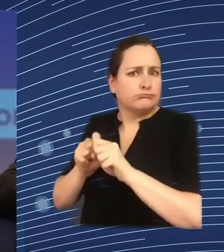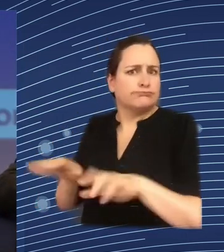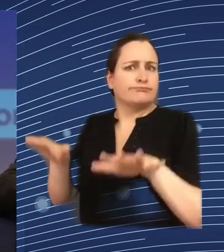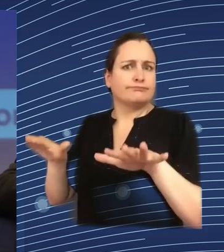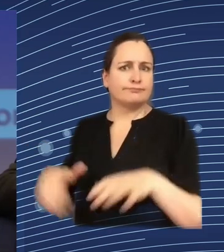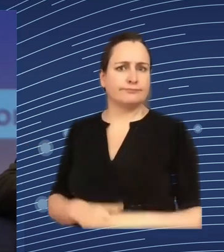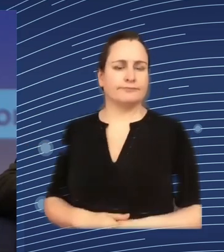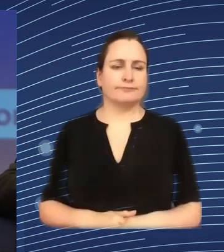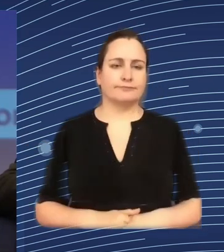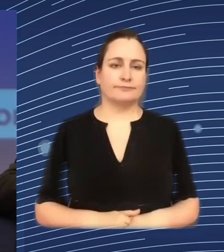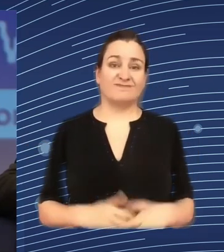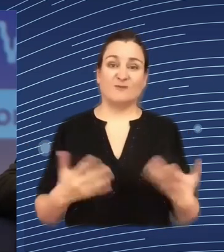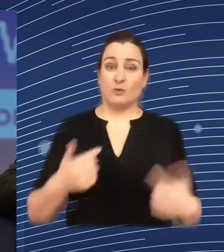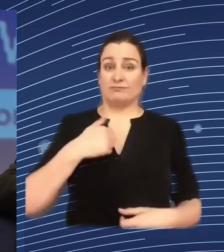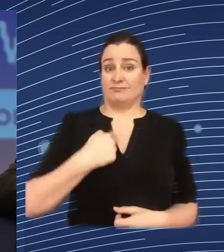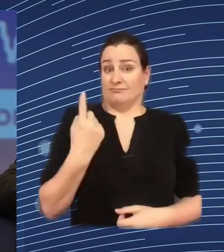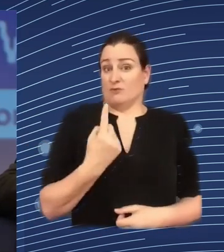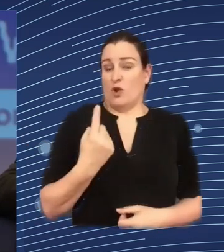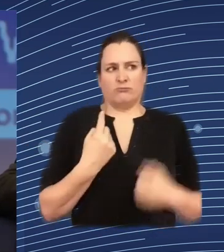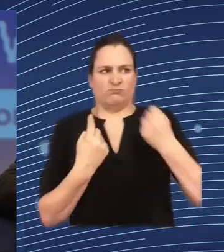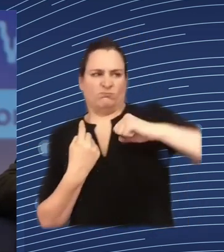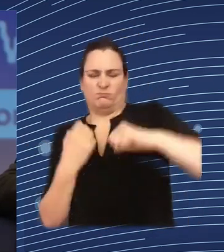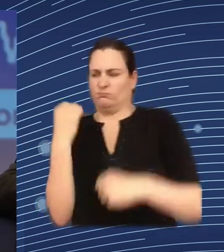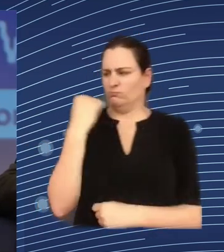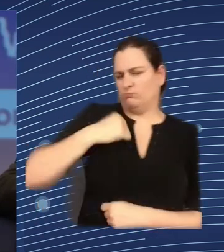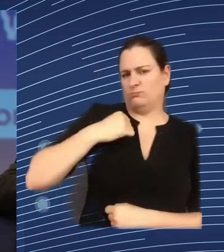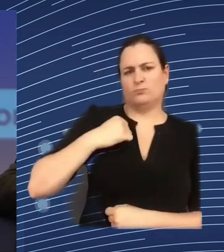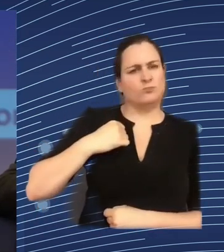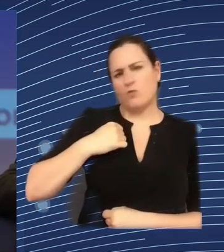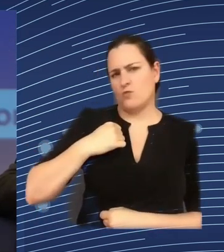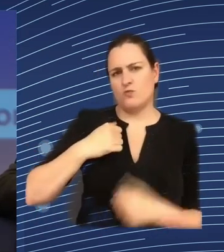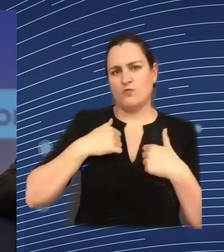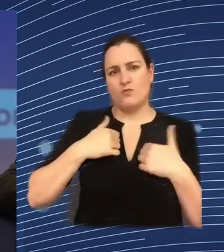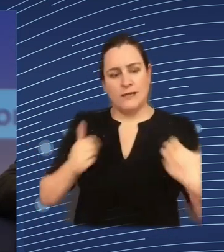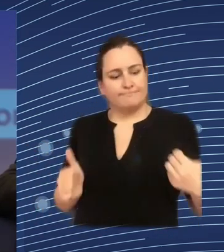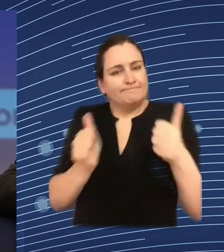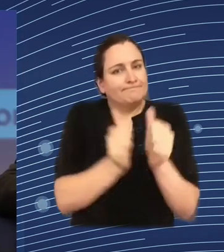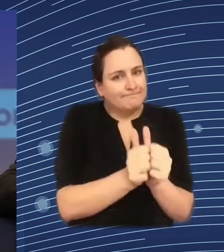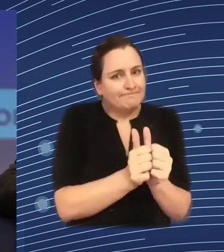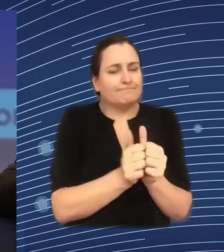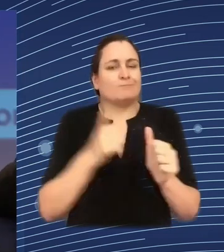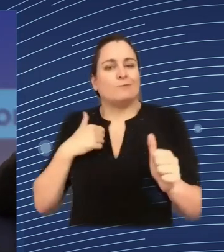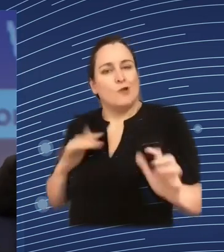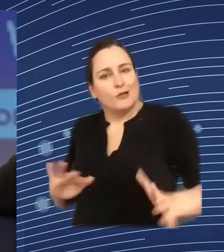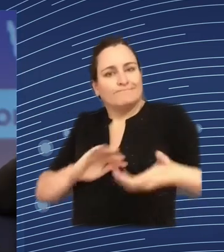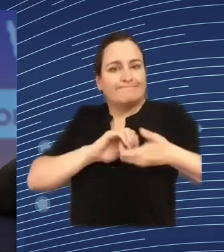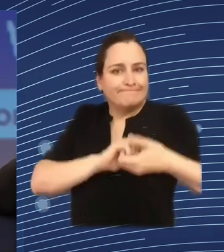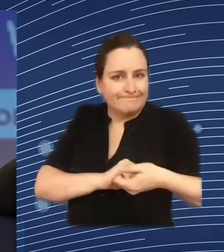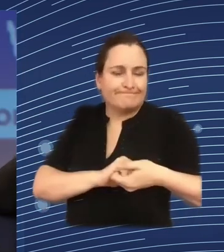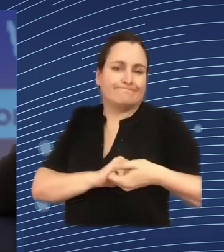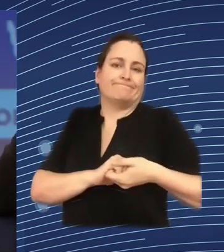it's all into partnerships so we have a lot of vendors that we use and we have to work with them to understand